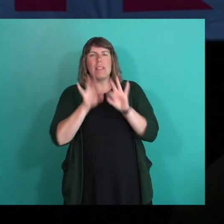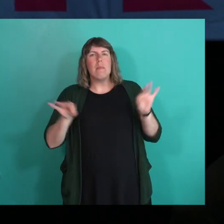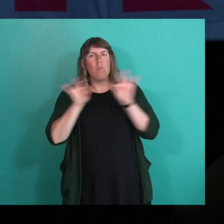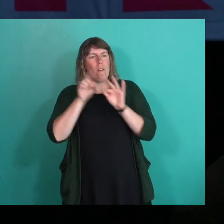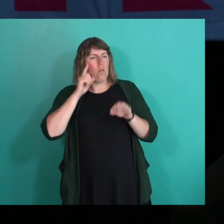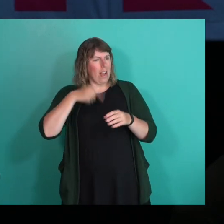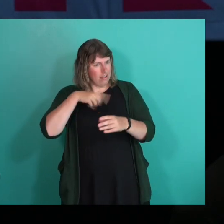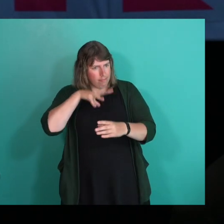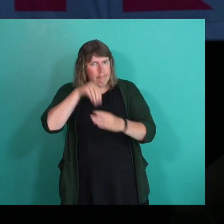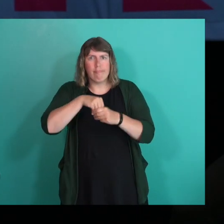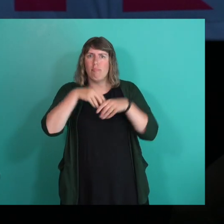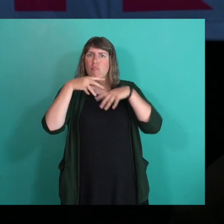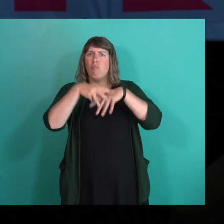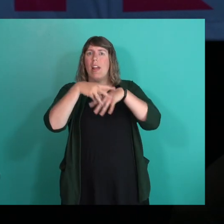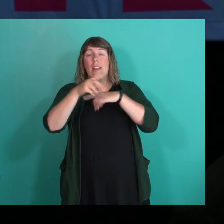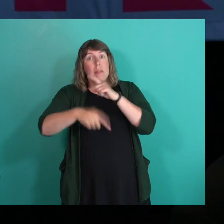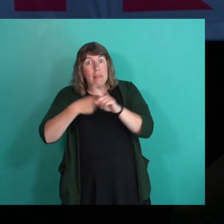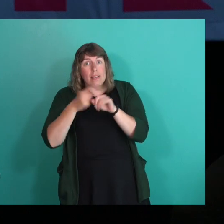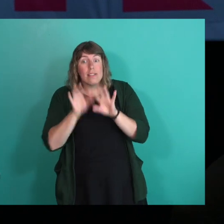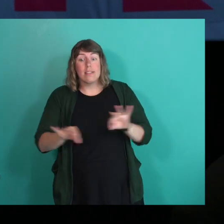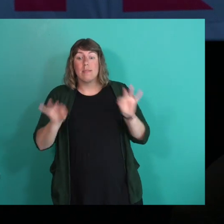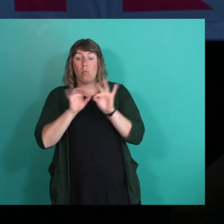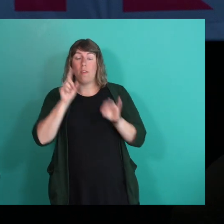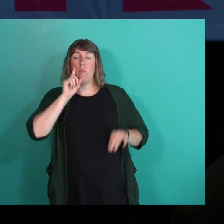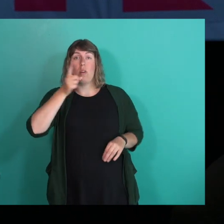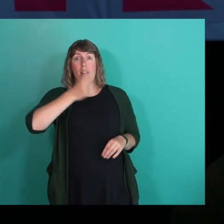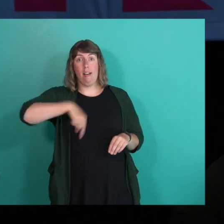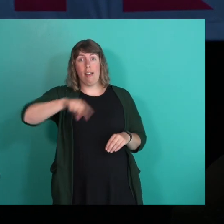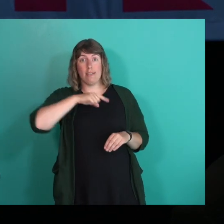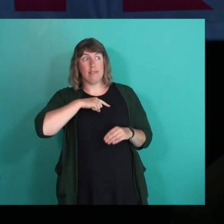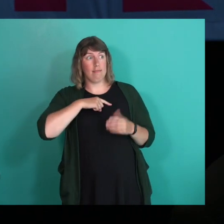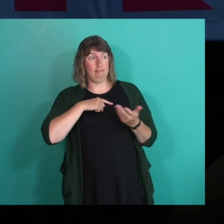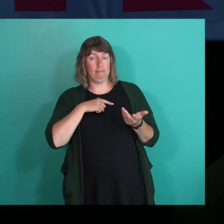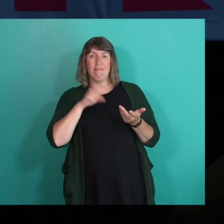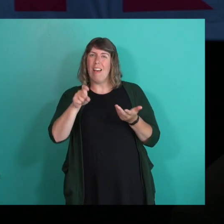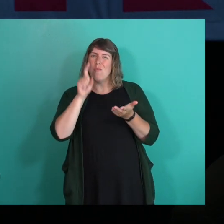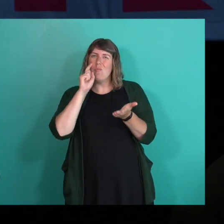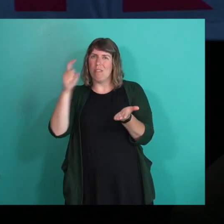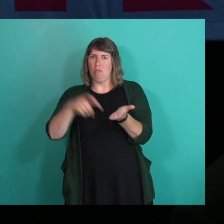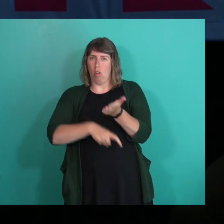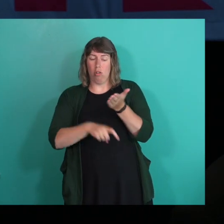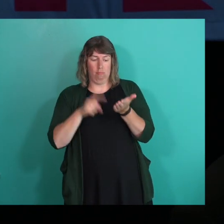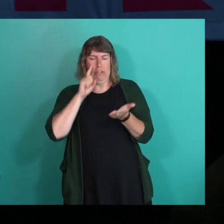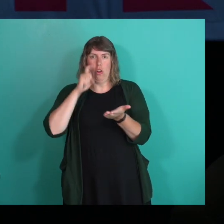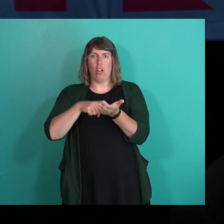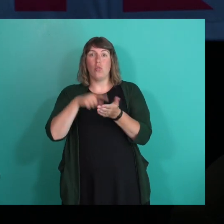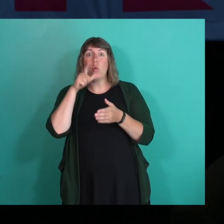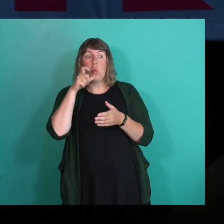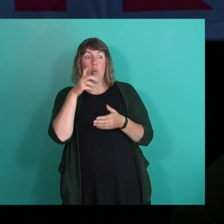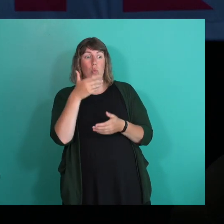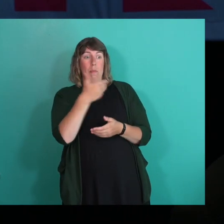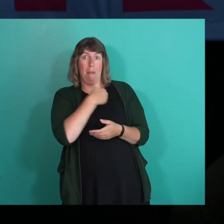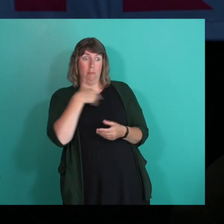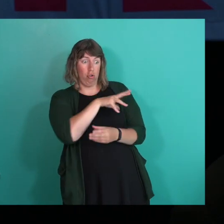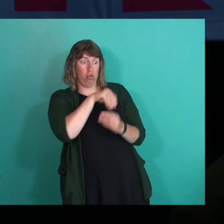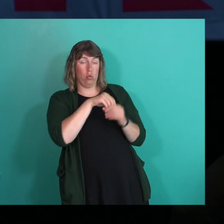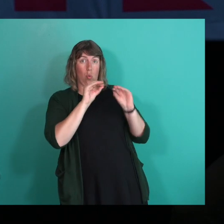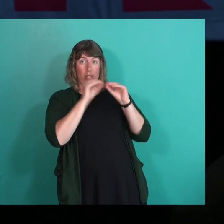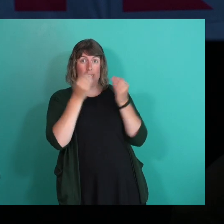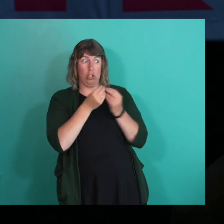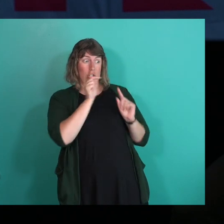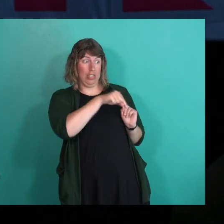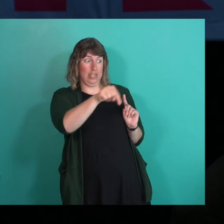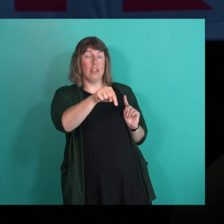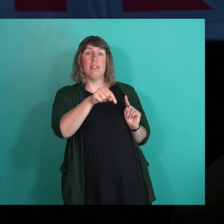be in the parade. And it was also really important for us to acknowledge that many of the folks who are members of our organization